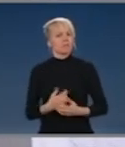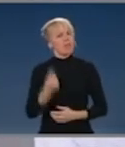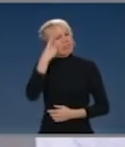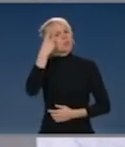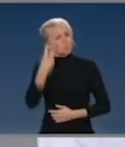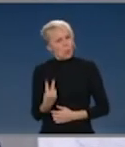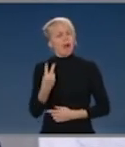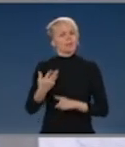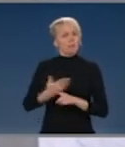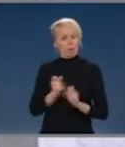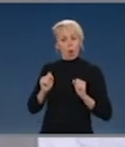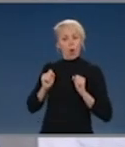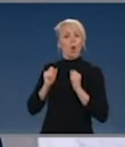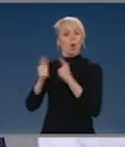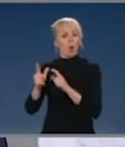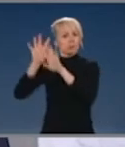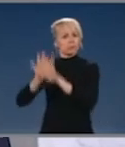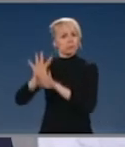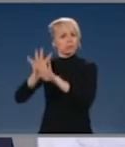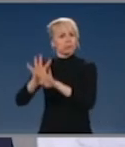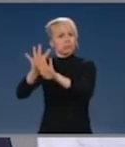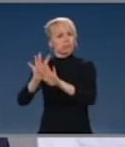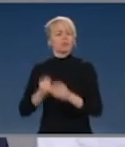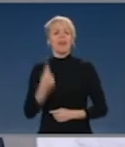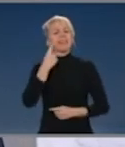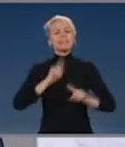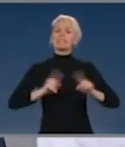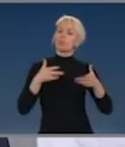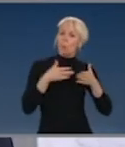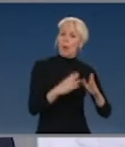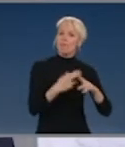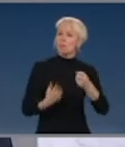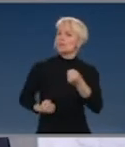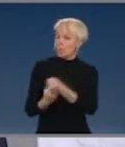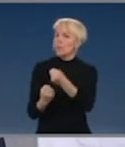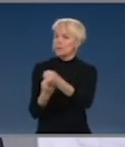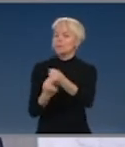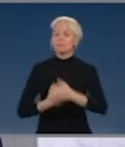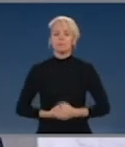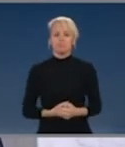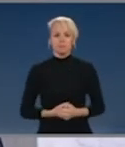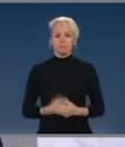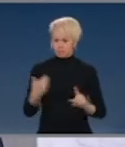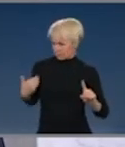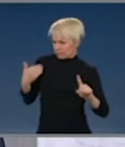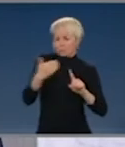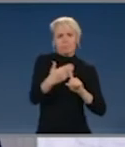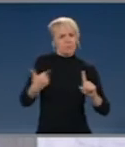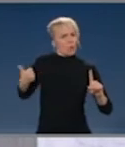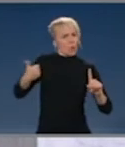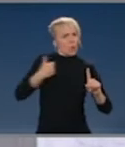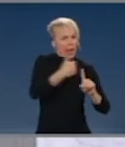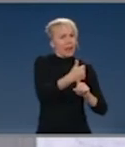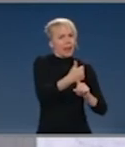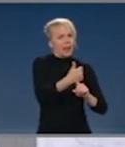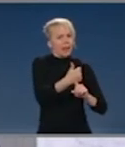rather than putting your own health at risk the health of others at risk the great gains that we've been able to make as a country in recent months